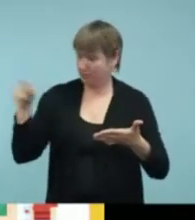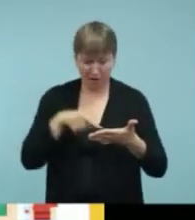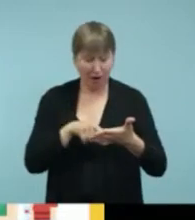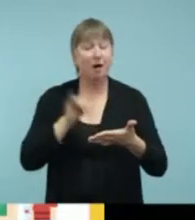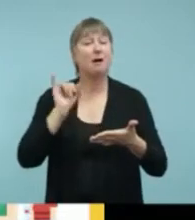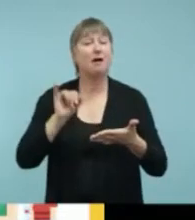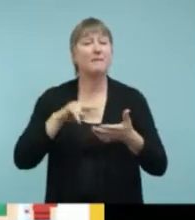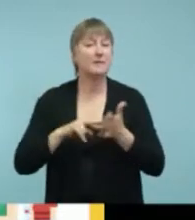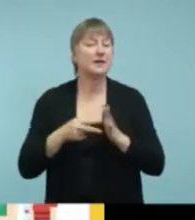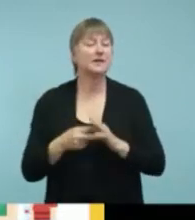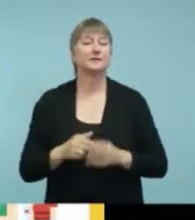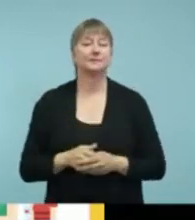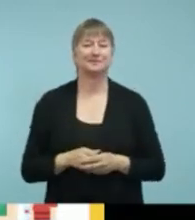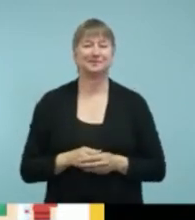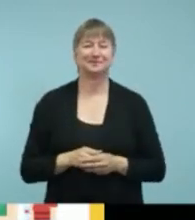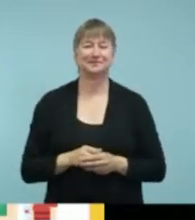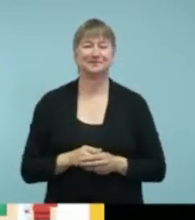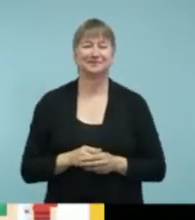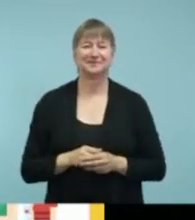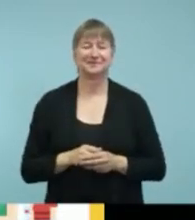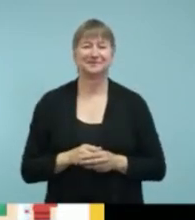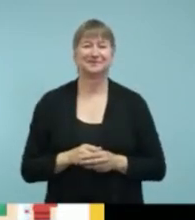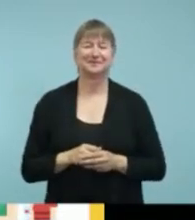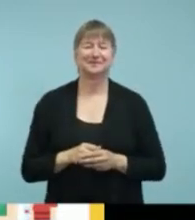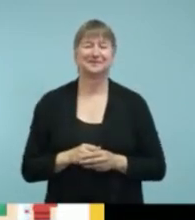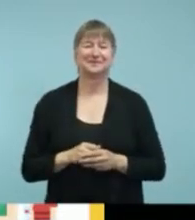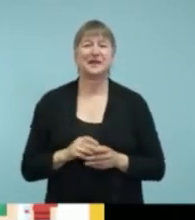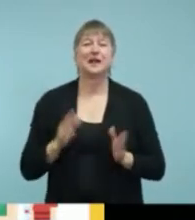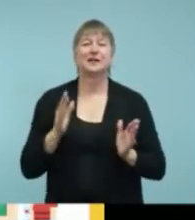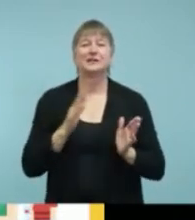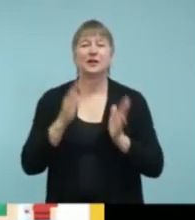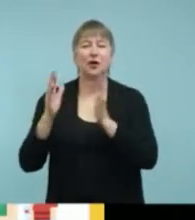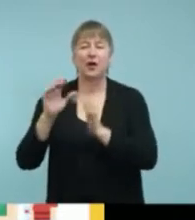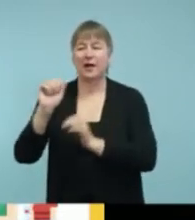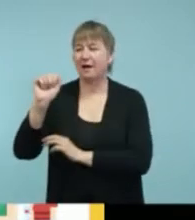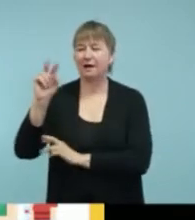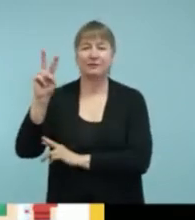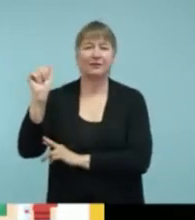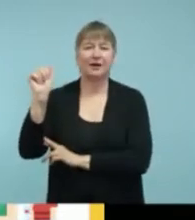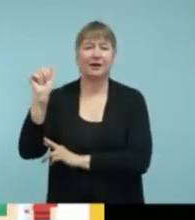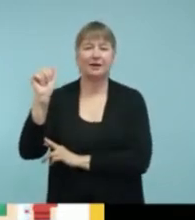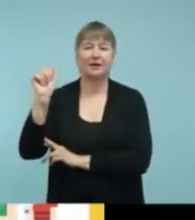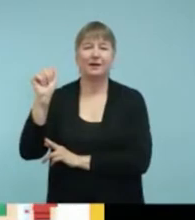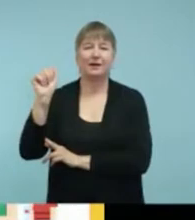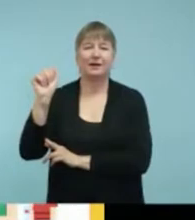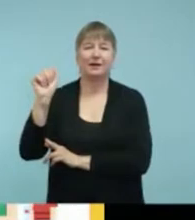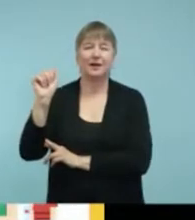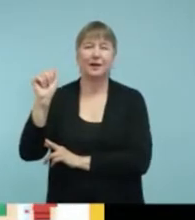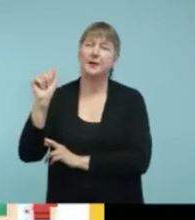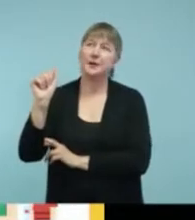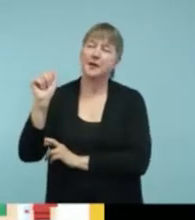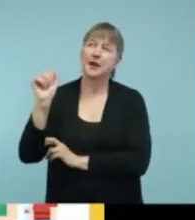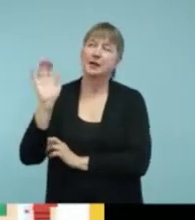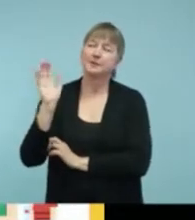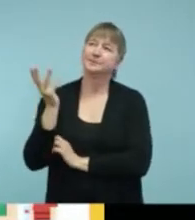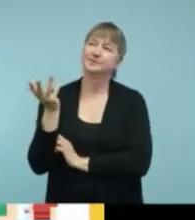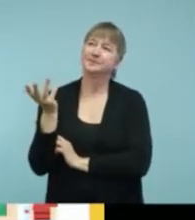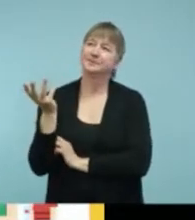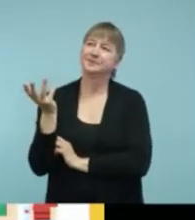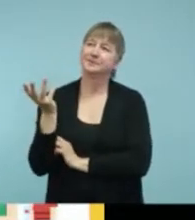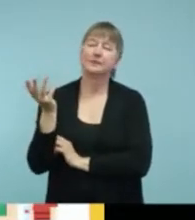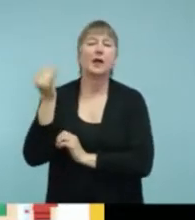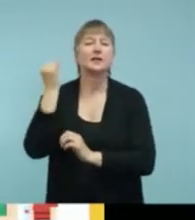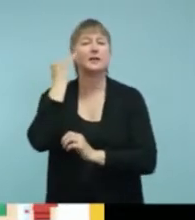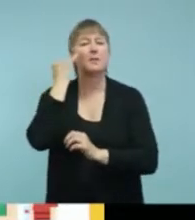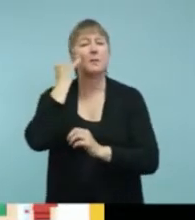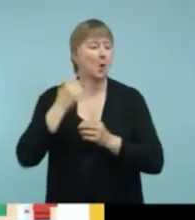on the right is an app called Ava. And what happens with Ava is, is let's say I'm in a small group